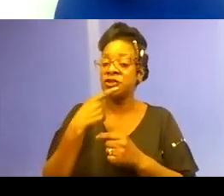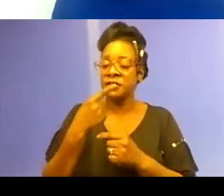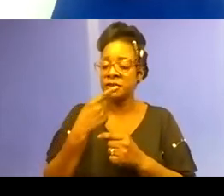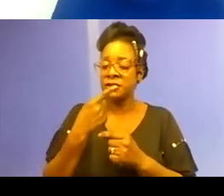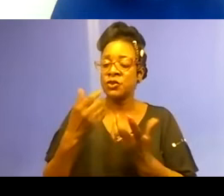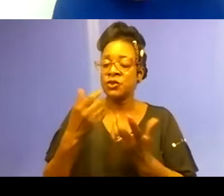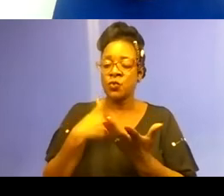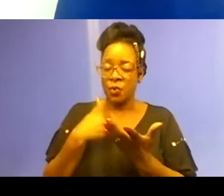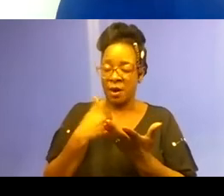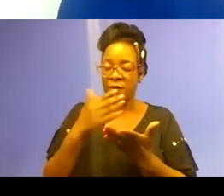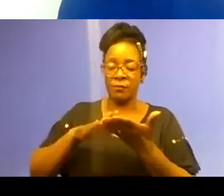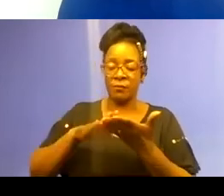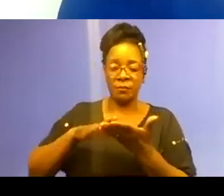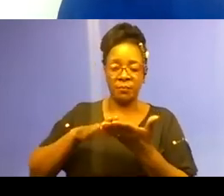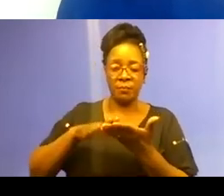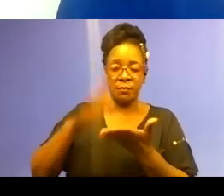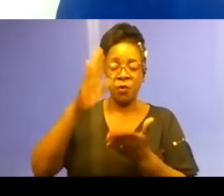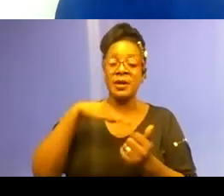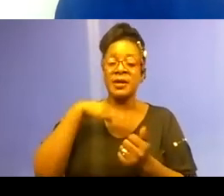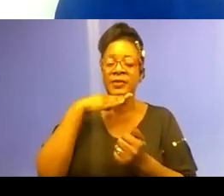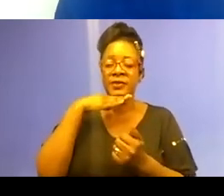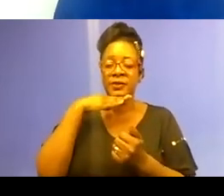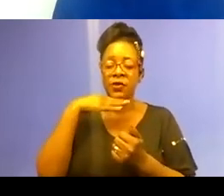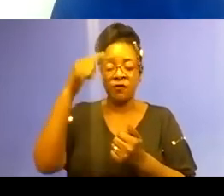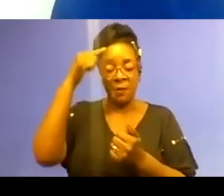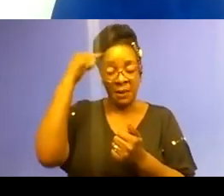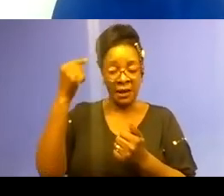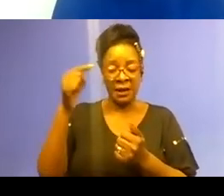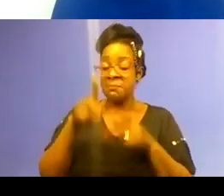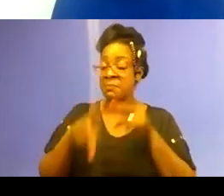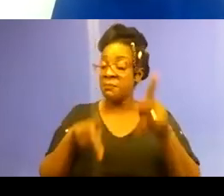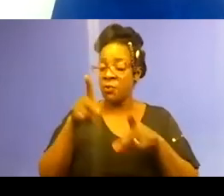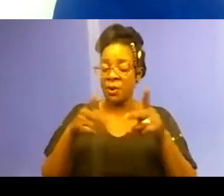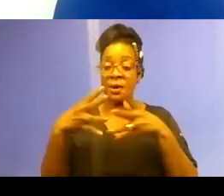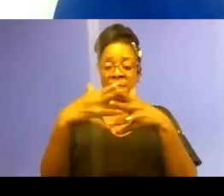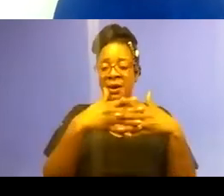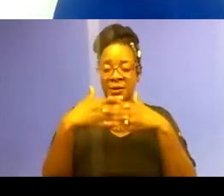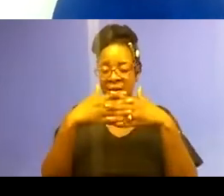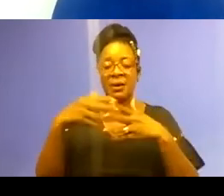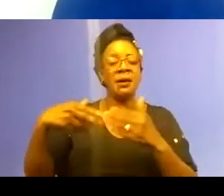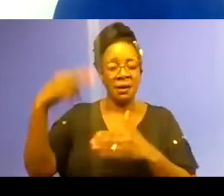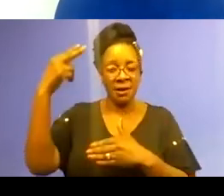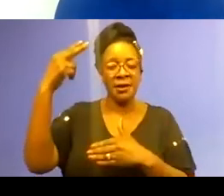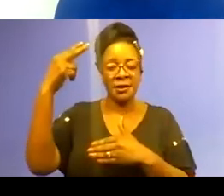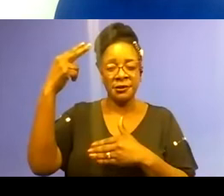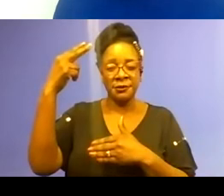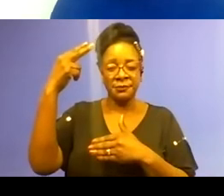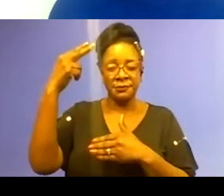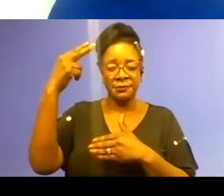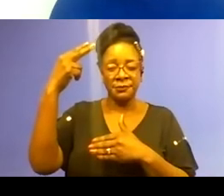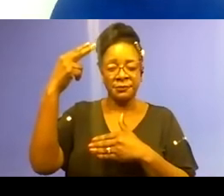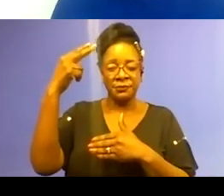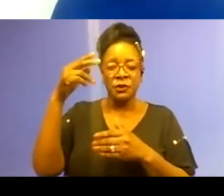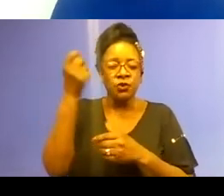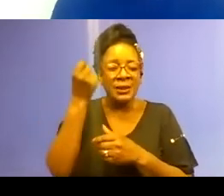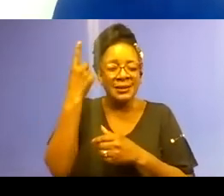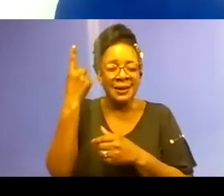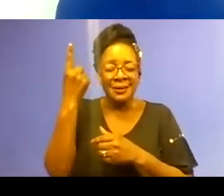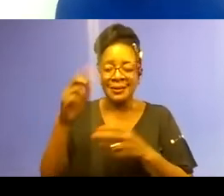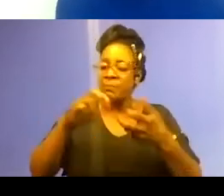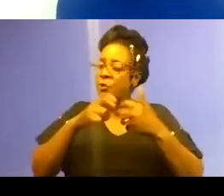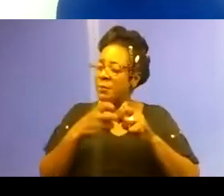the highest relative to all other groups. So to understand this problem, we have to look at factors that go beyond